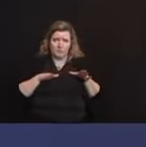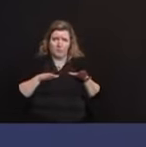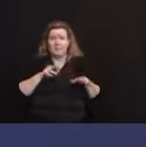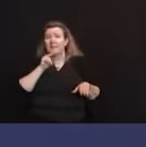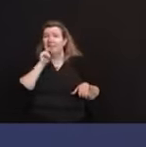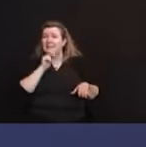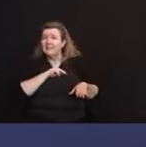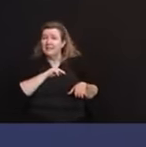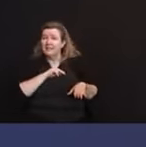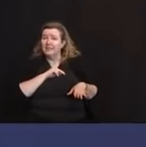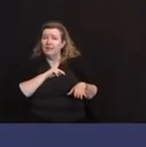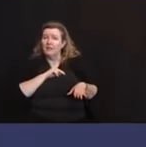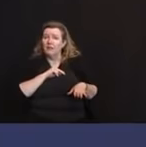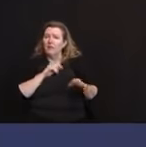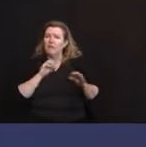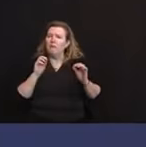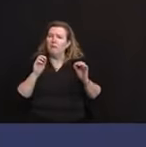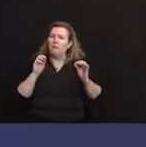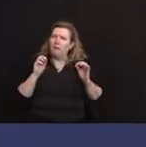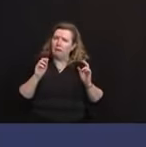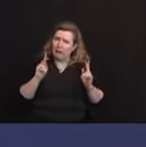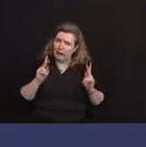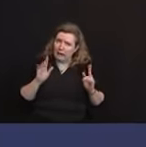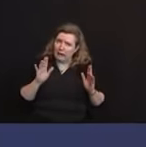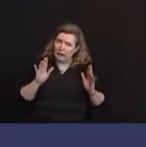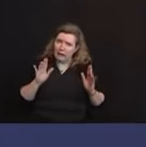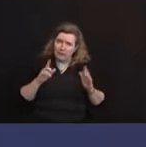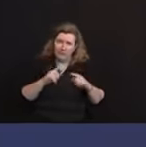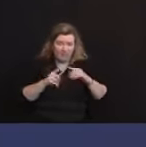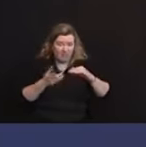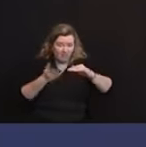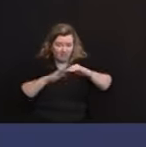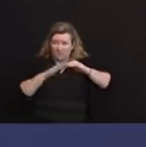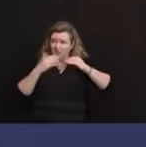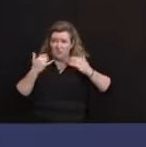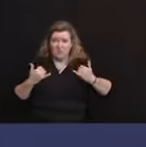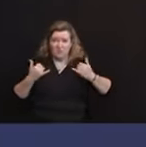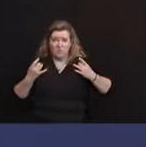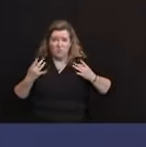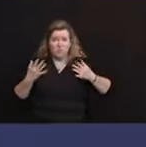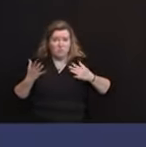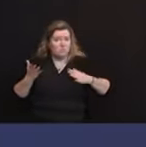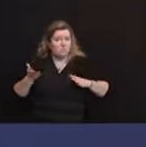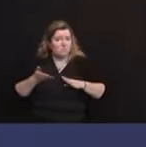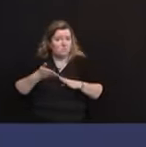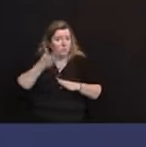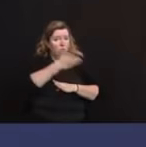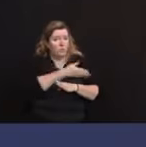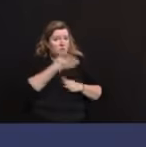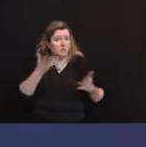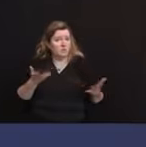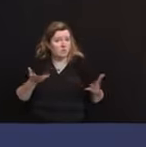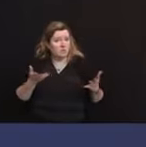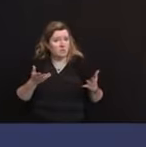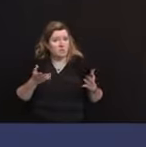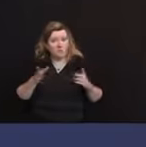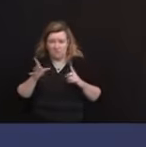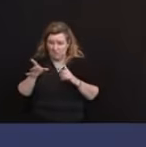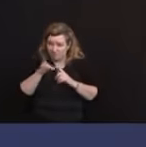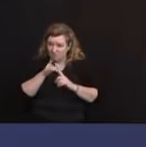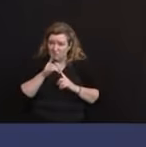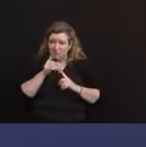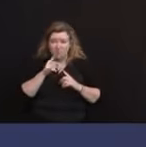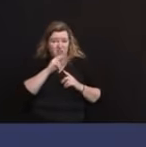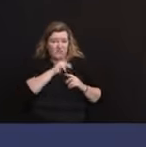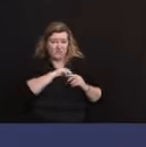saw the fallout, and I think you're seeing some of these hospitalizations reflective of folks who were infected, you know, two, three